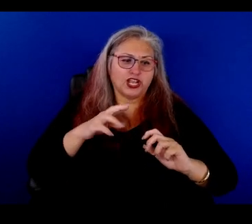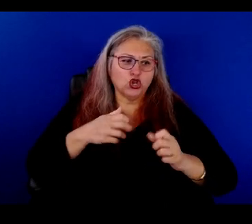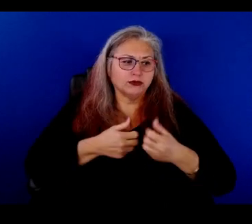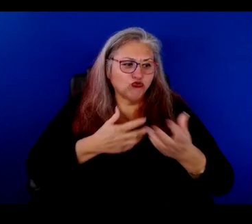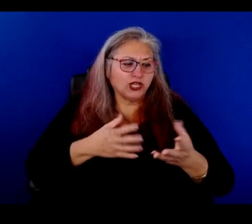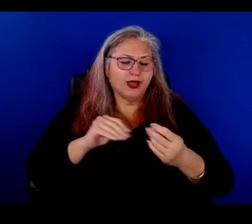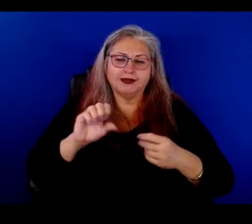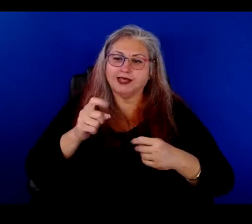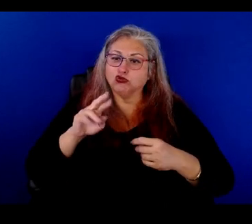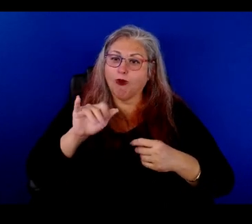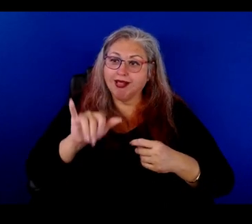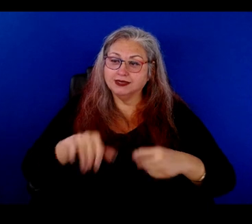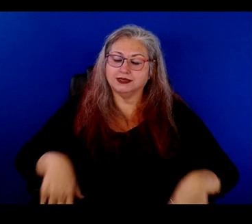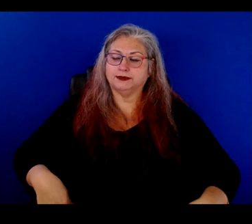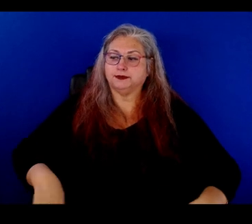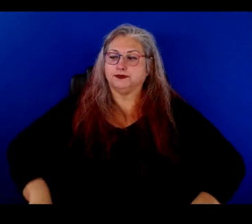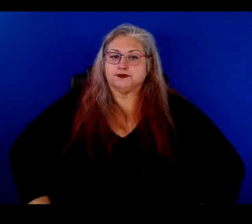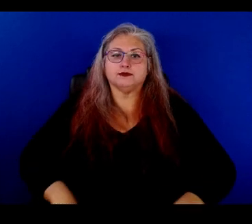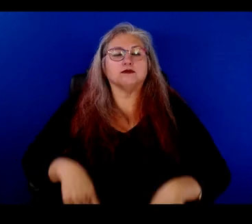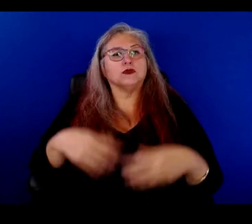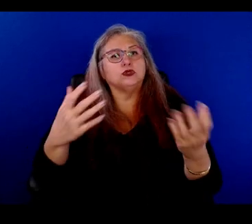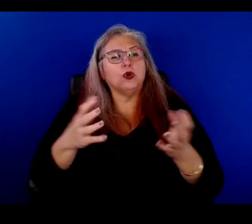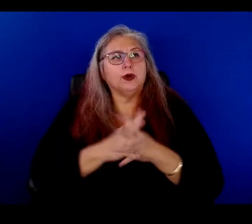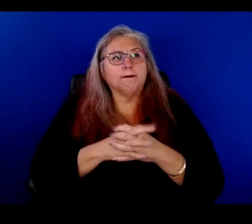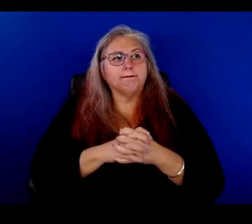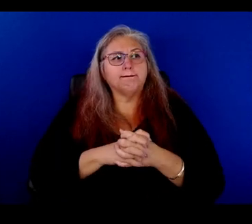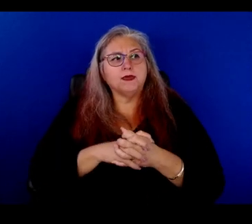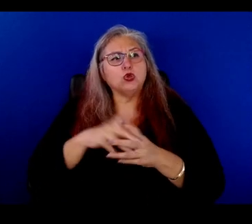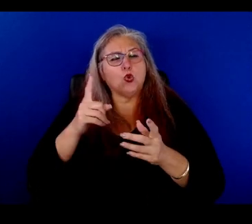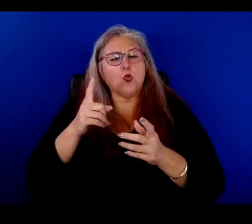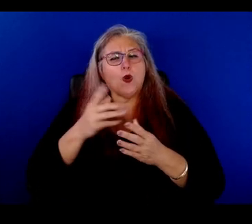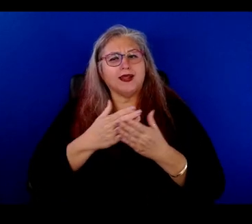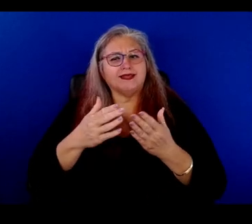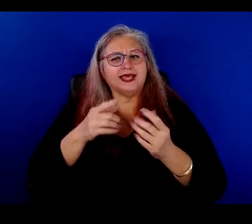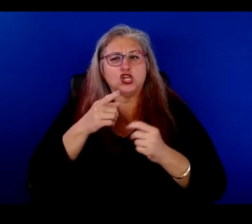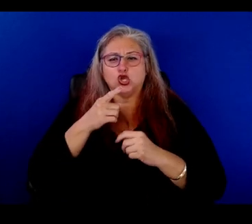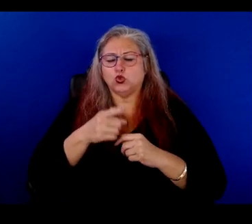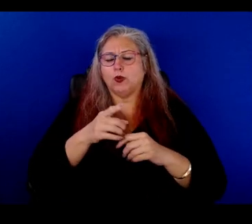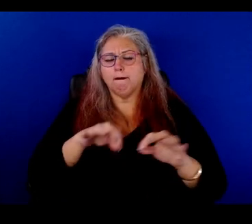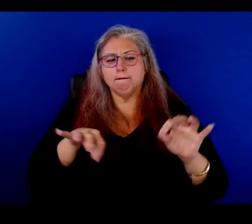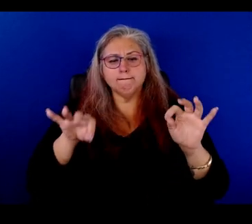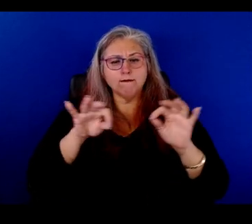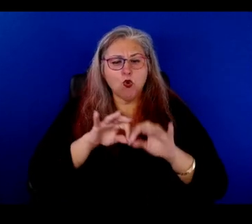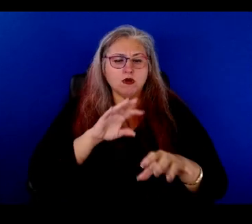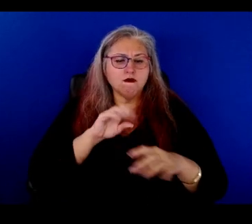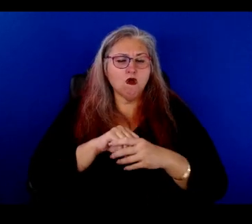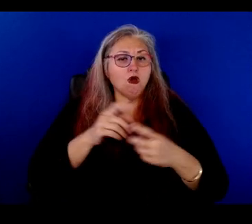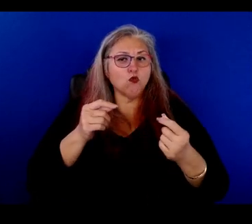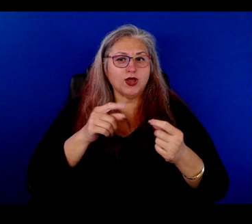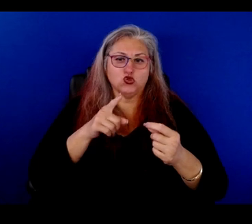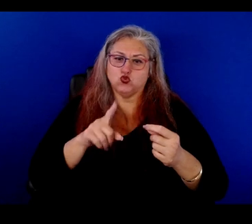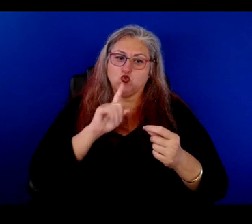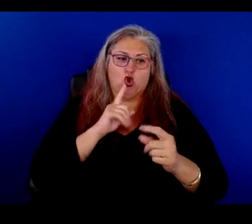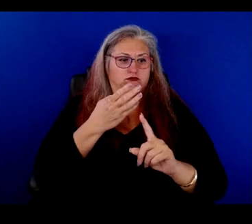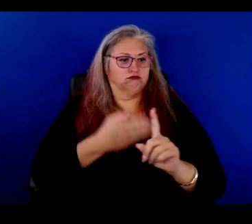sexuality, right? Um, and so one of the things that you were so instrumental in doing is that you were yourself.